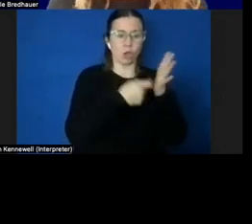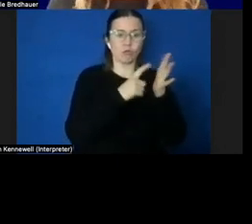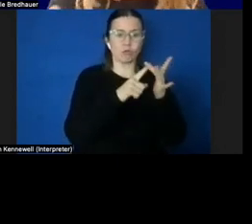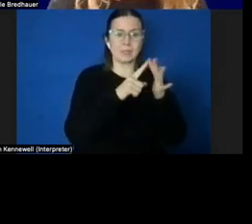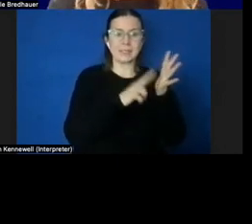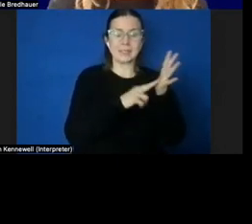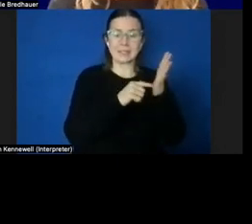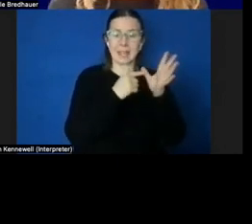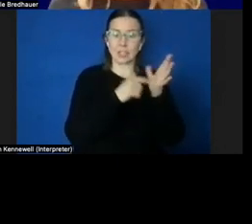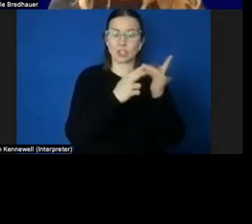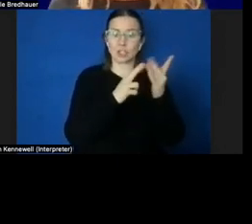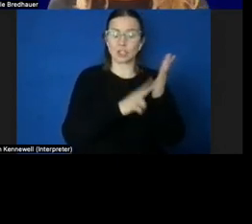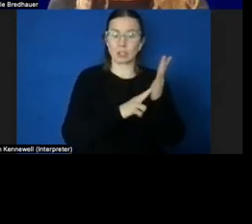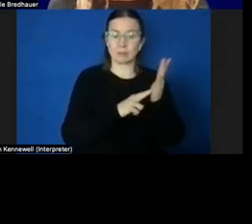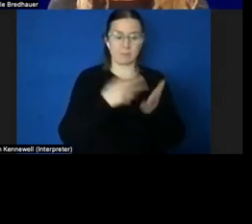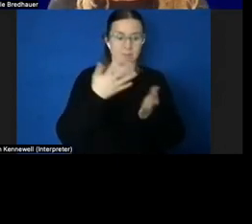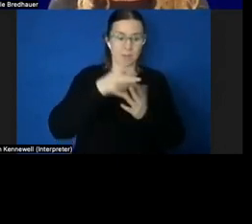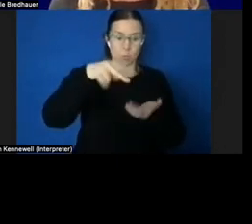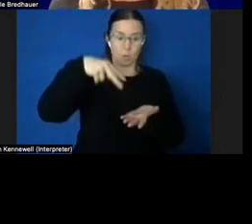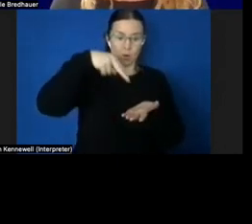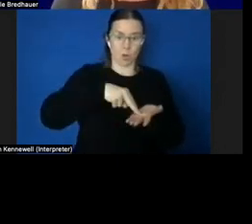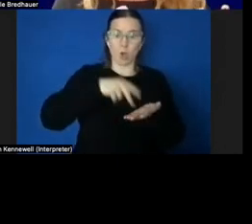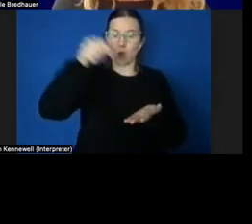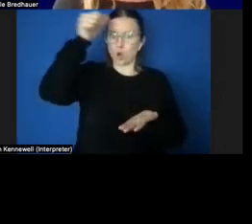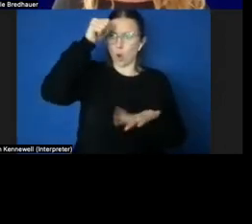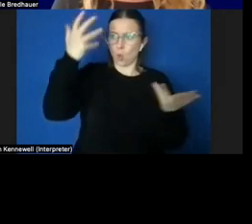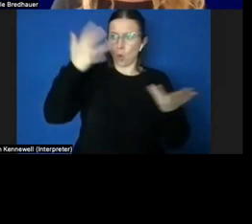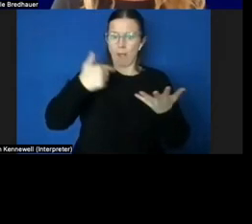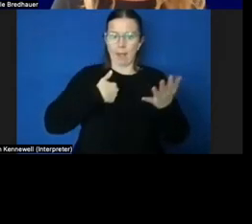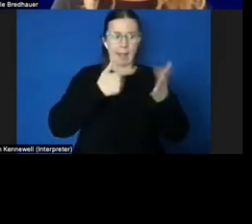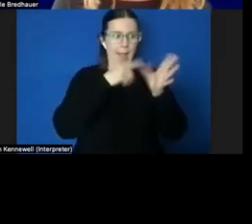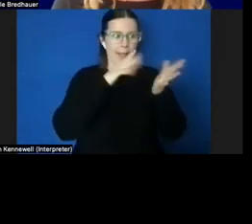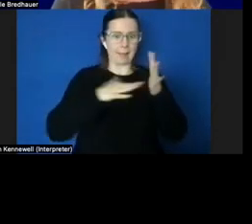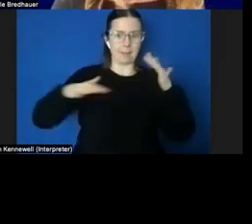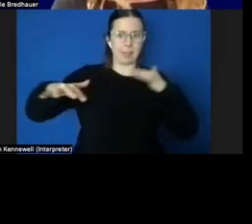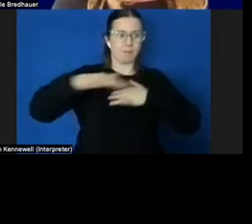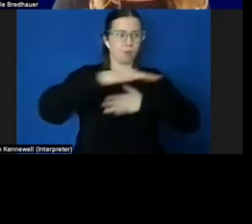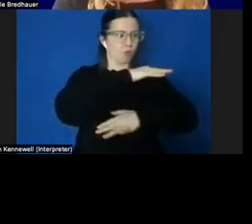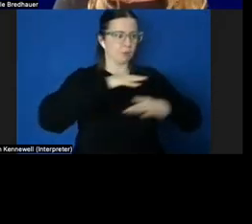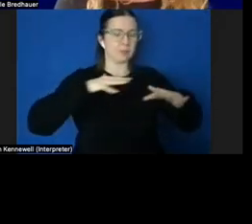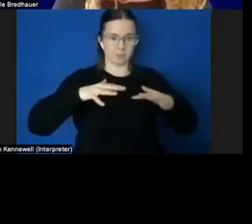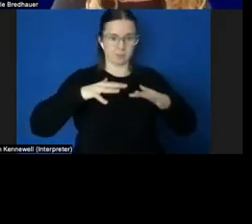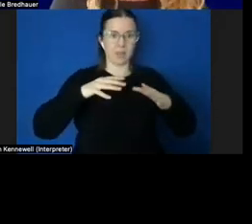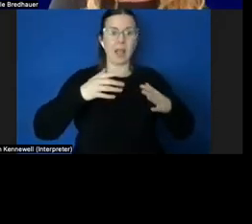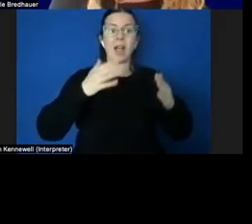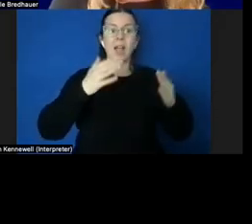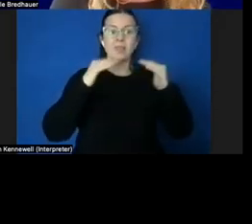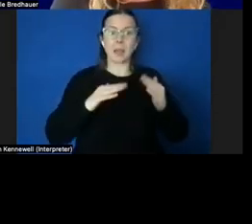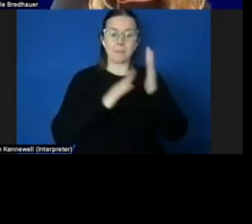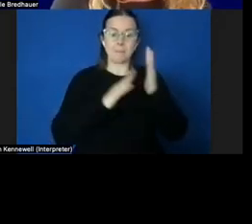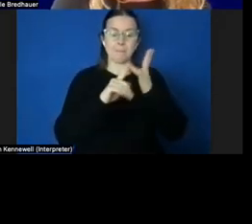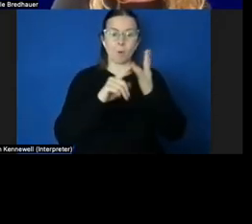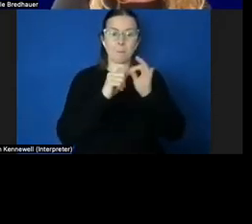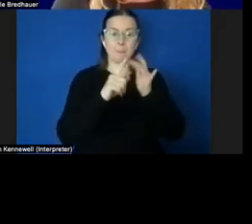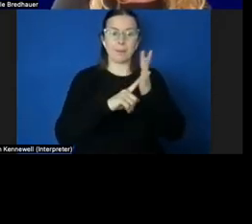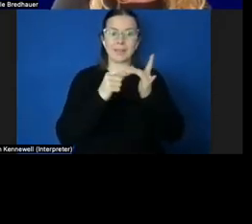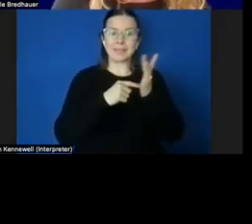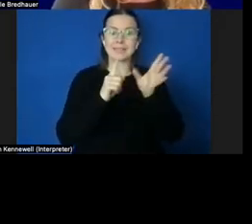knowing where you are in your environment and mobility is the ability to move in one's environment.